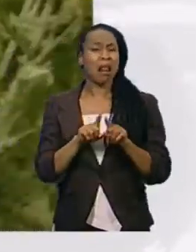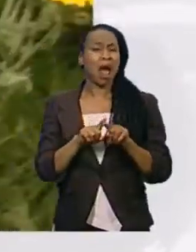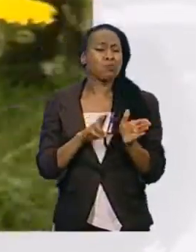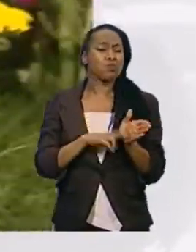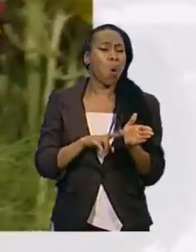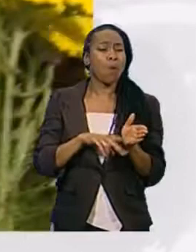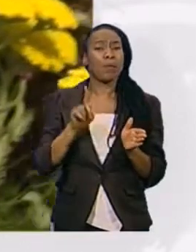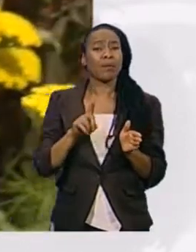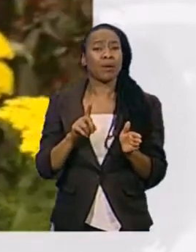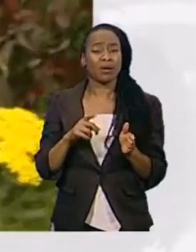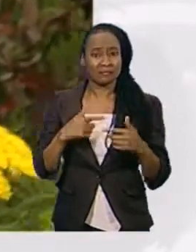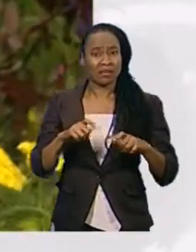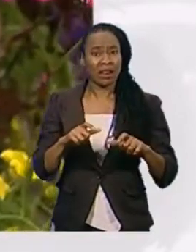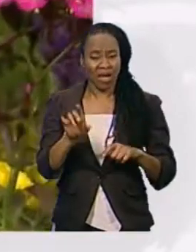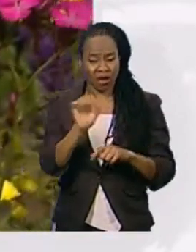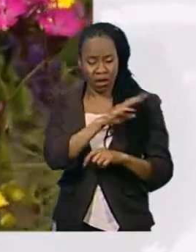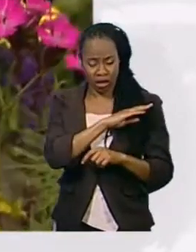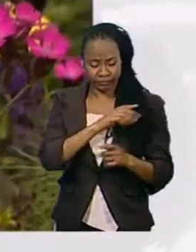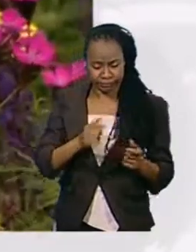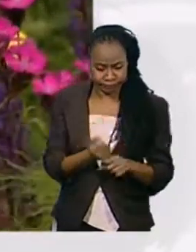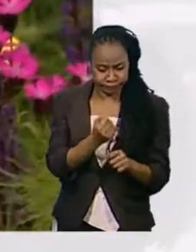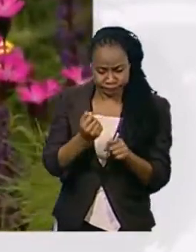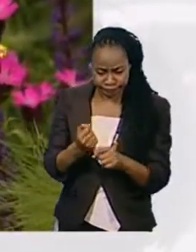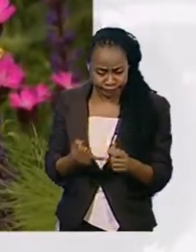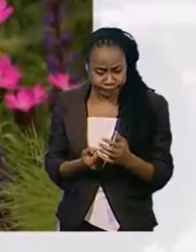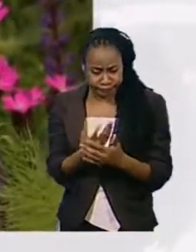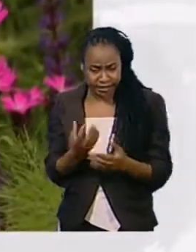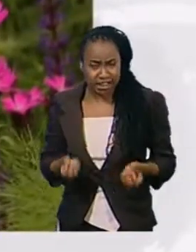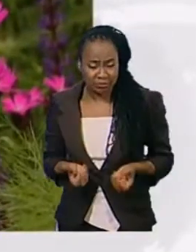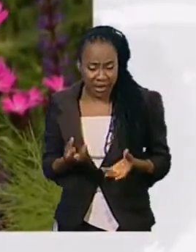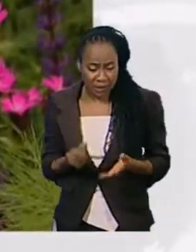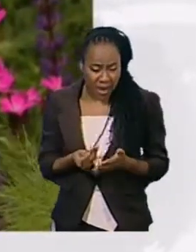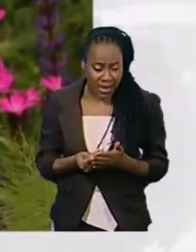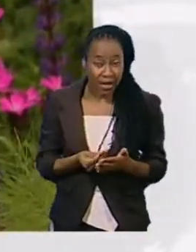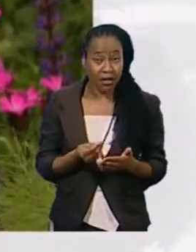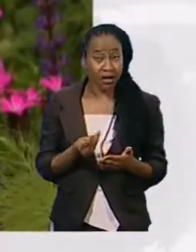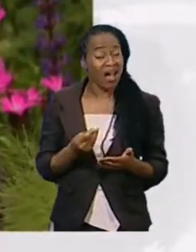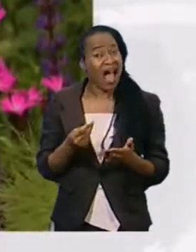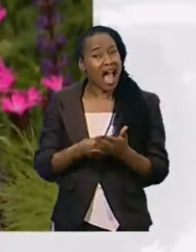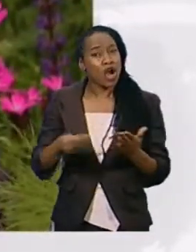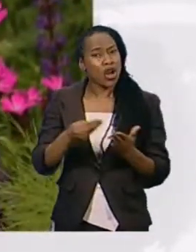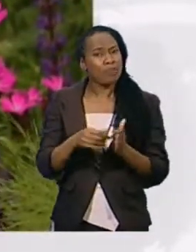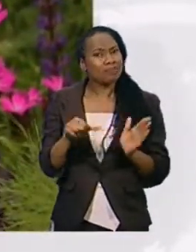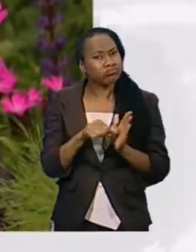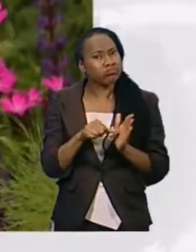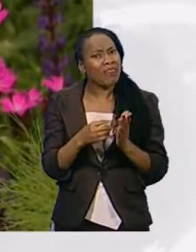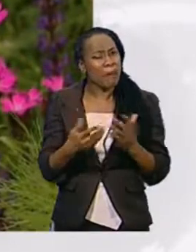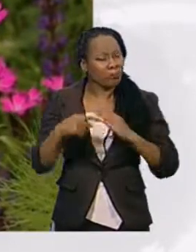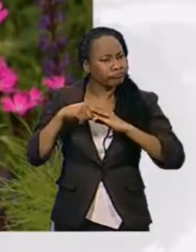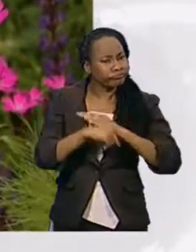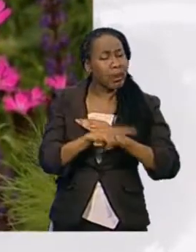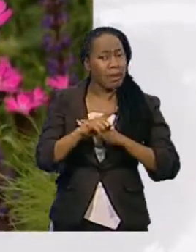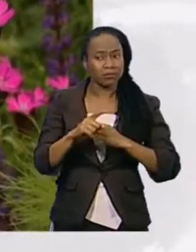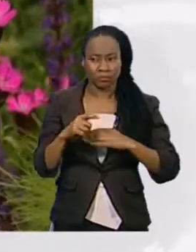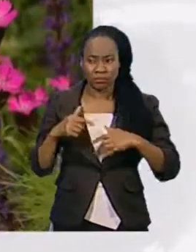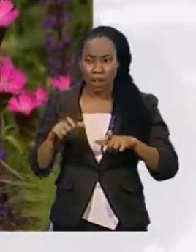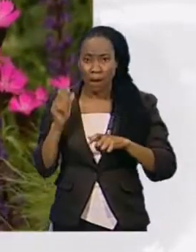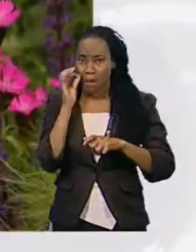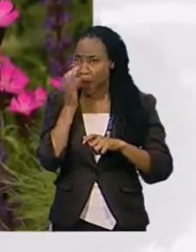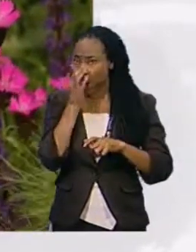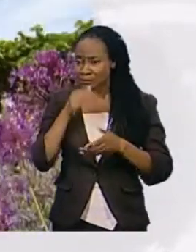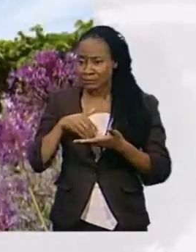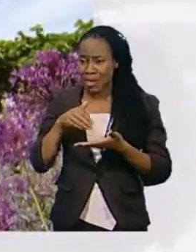spending on their gardens. Despite the tough economic climate, plant sales are up and there's plenty here to inspire